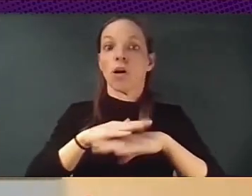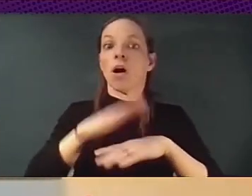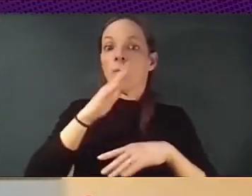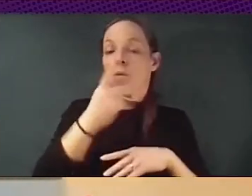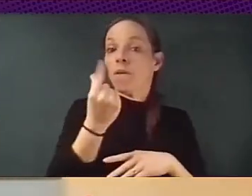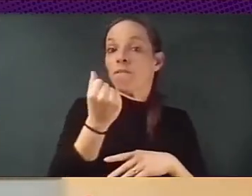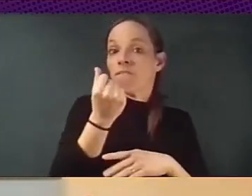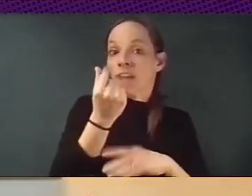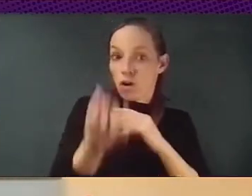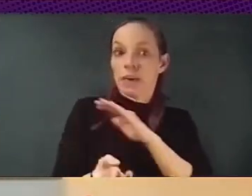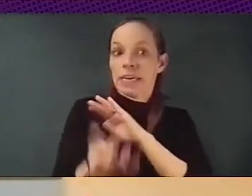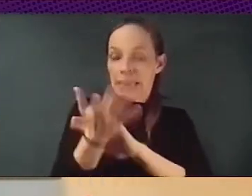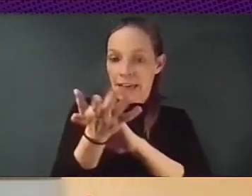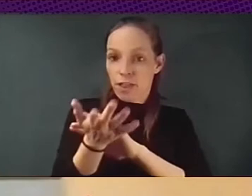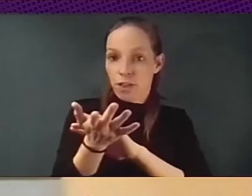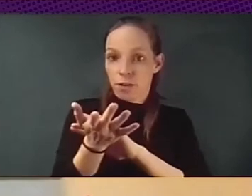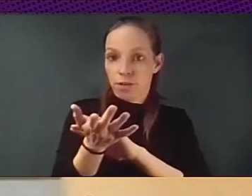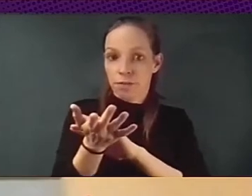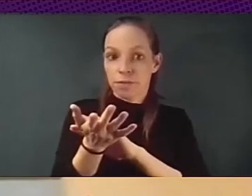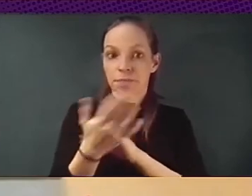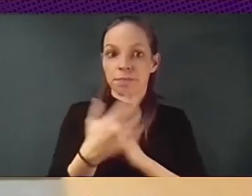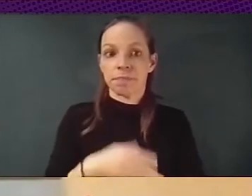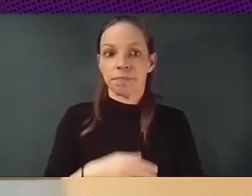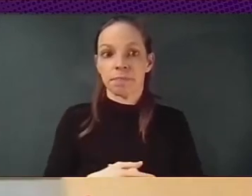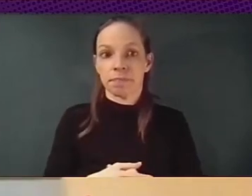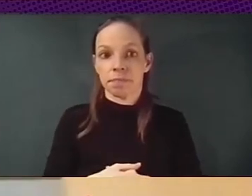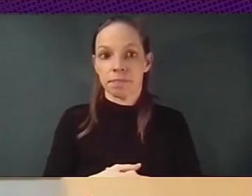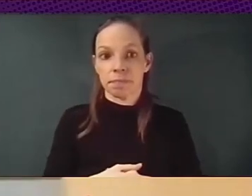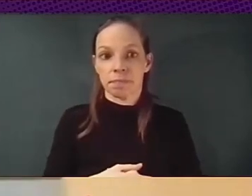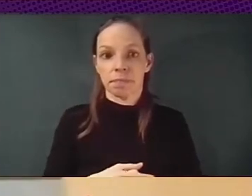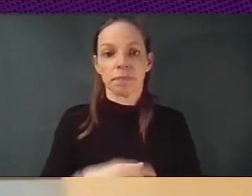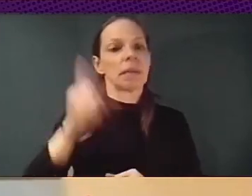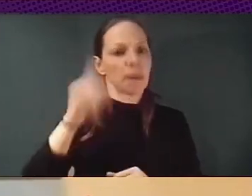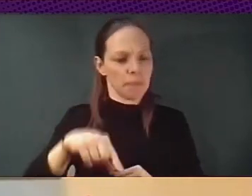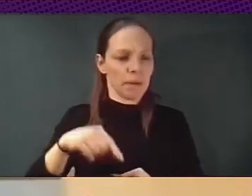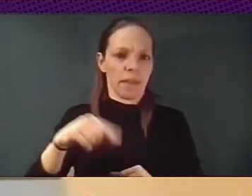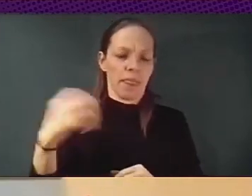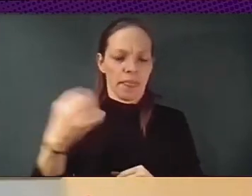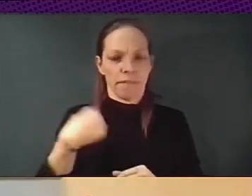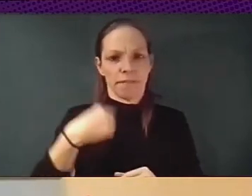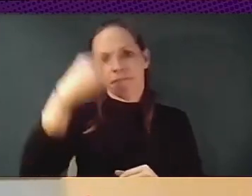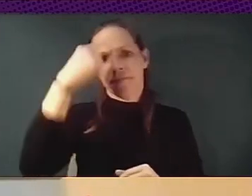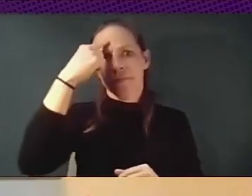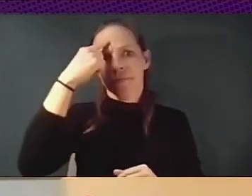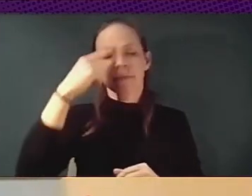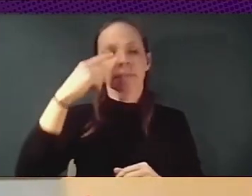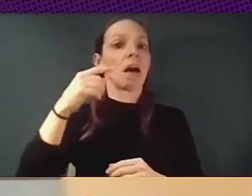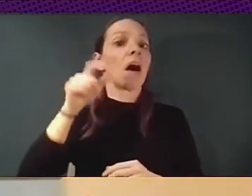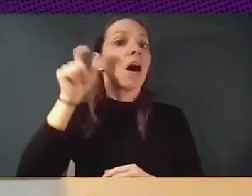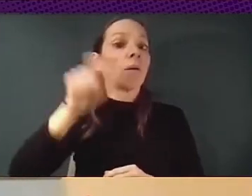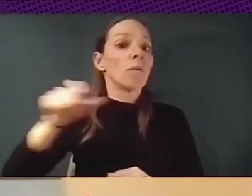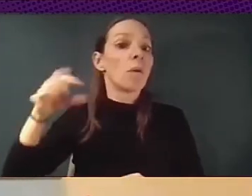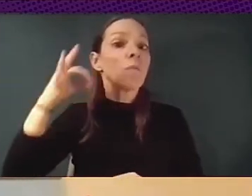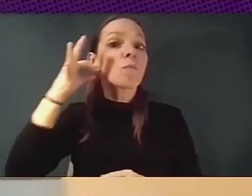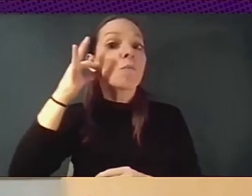work and the role of women at the very center, which is something very important also to rethink this economic model.